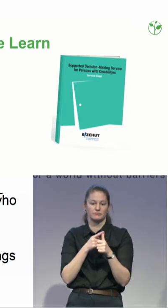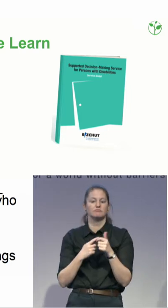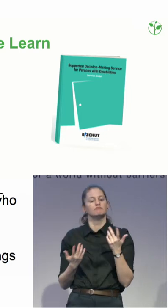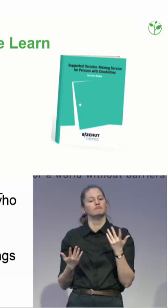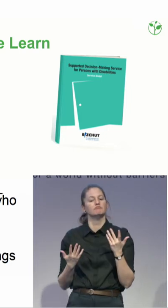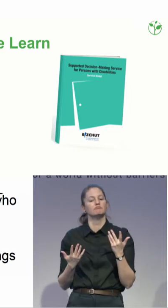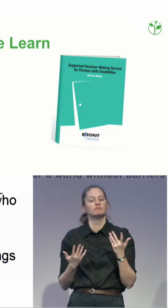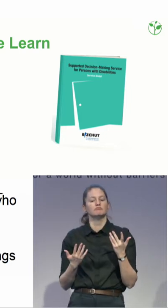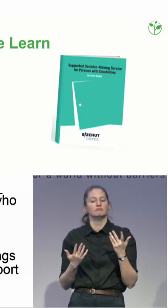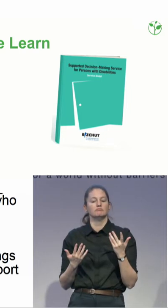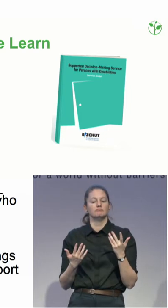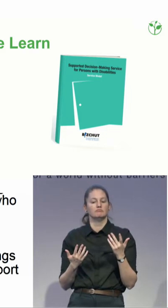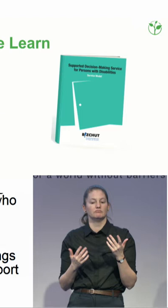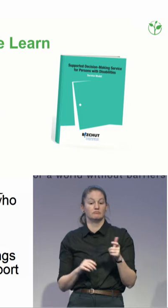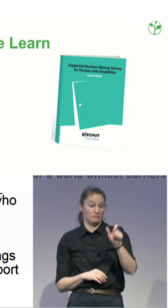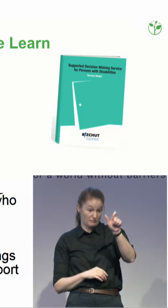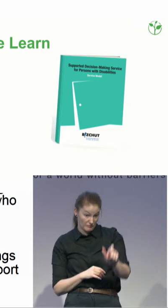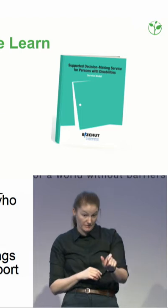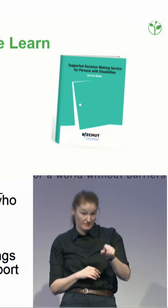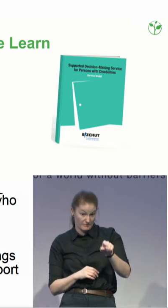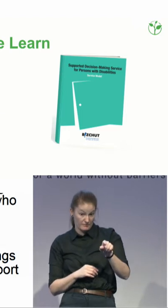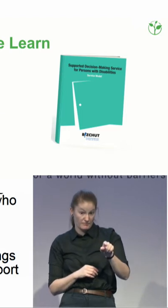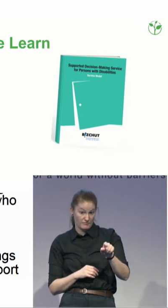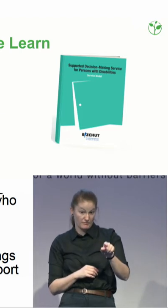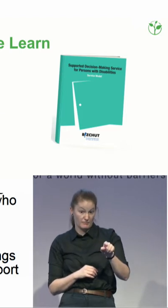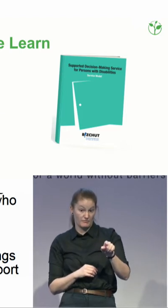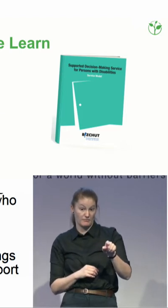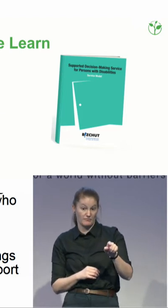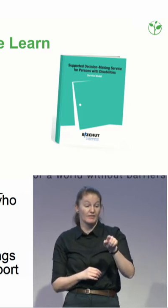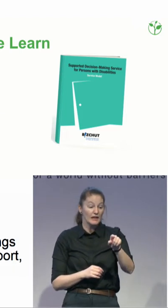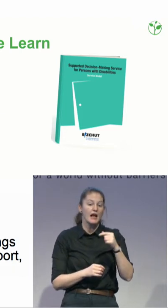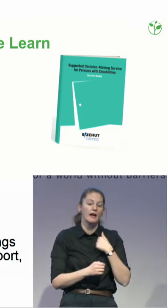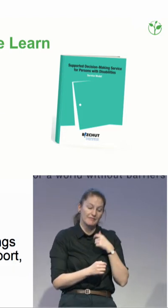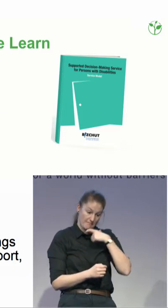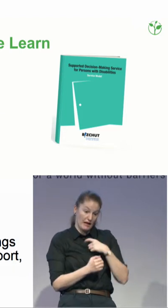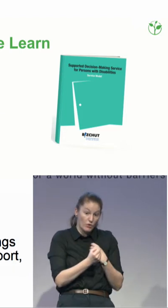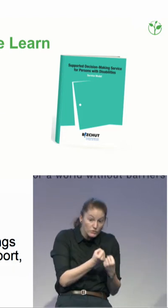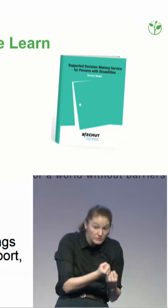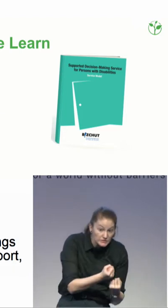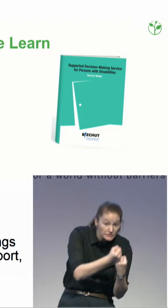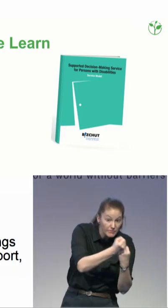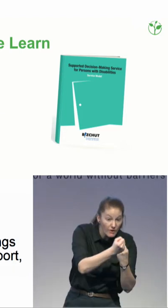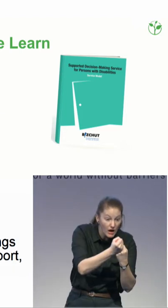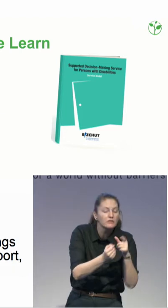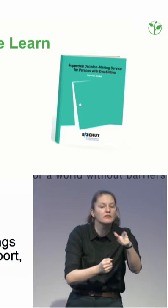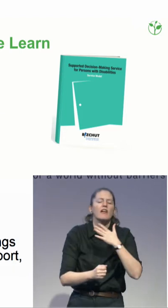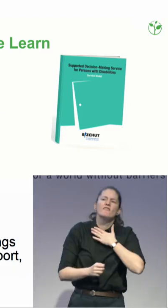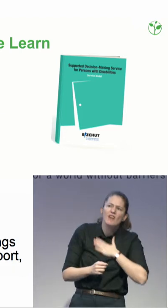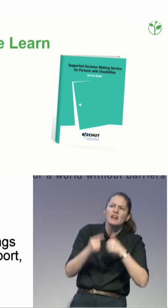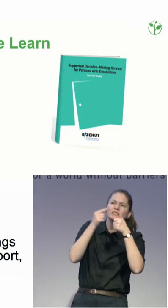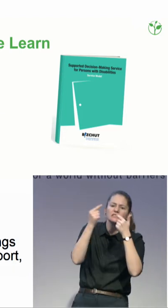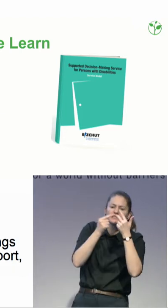supporting someone to express their will or to find out what is their will